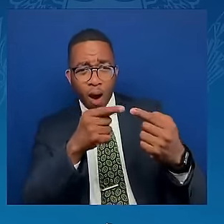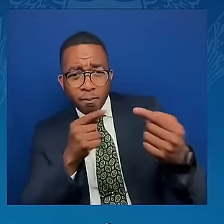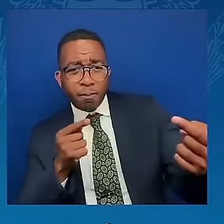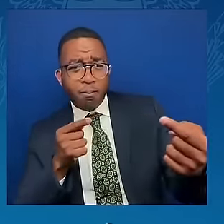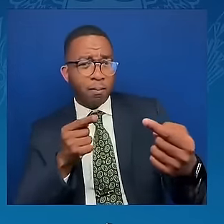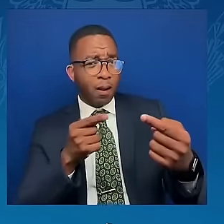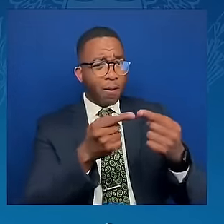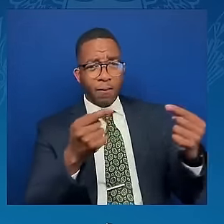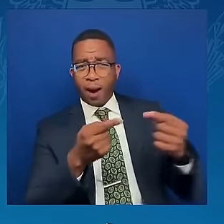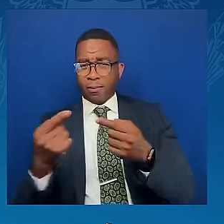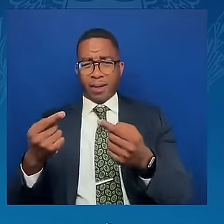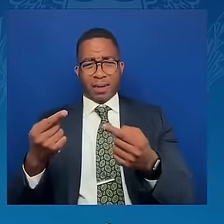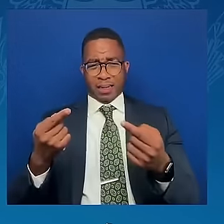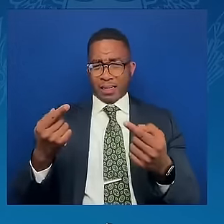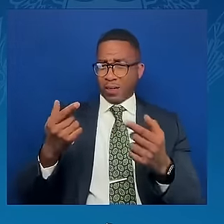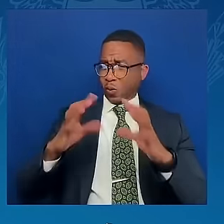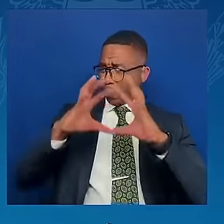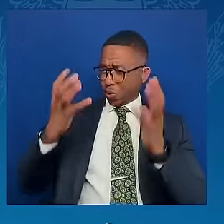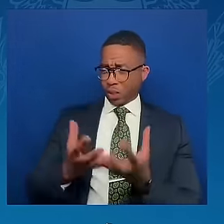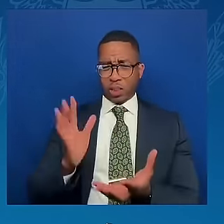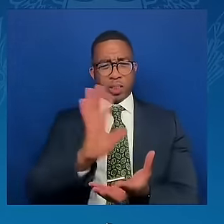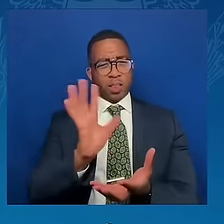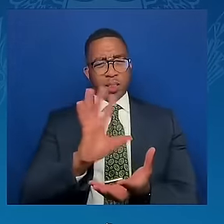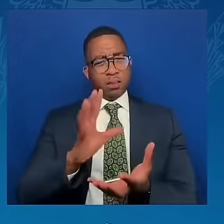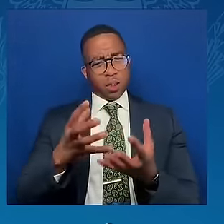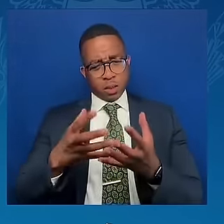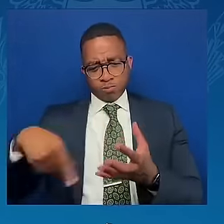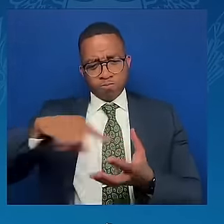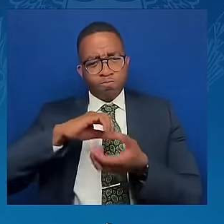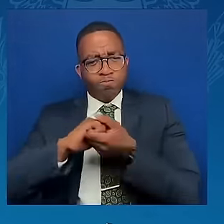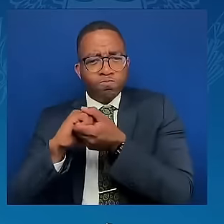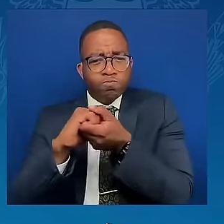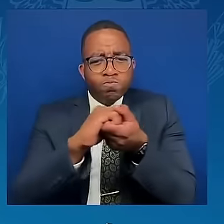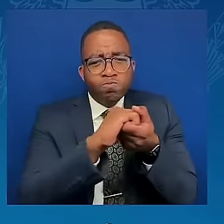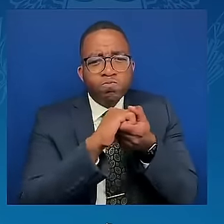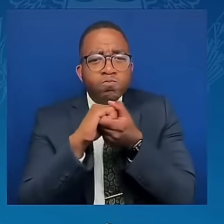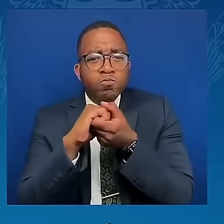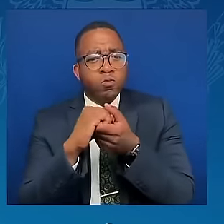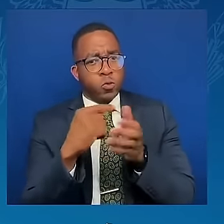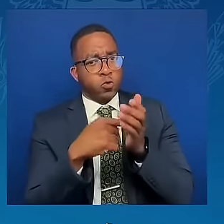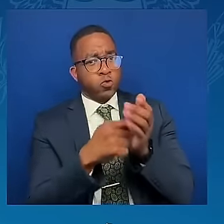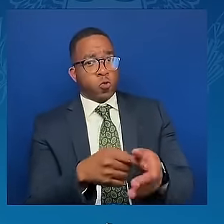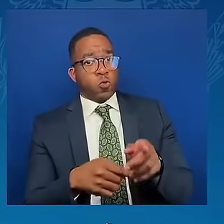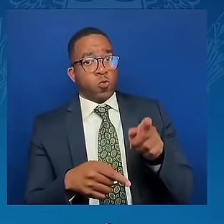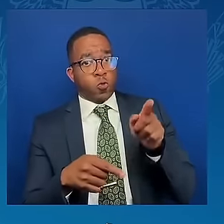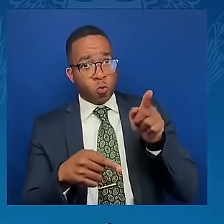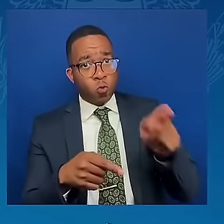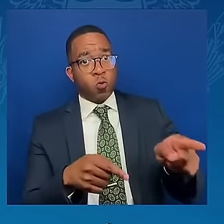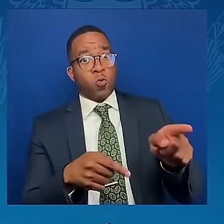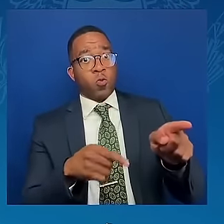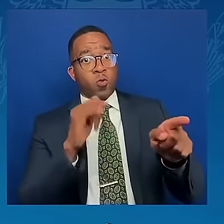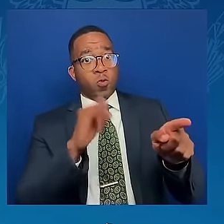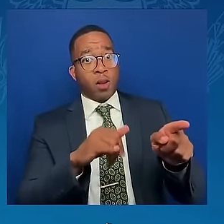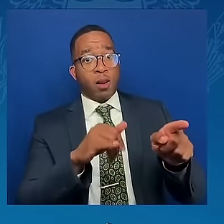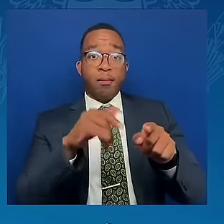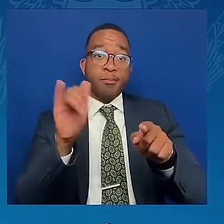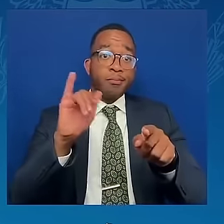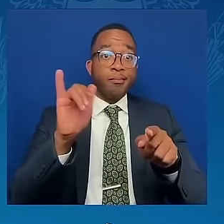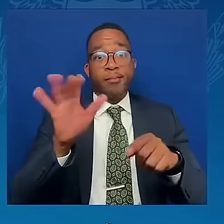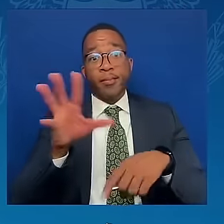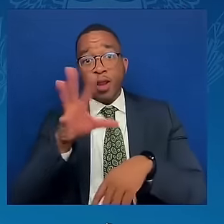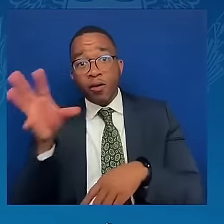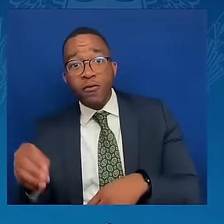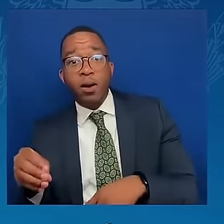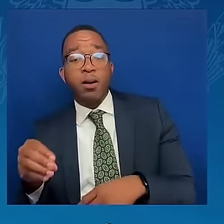representatives from Latin America, Africa, Europe, Middle East and Asia, the